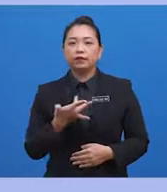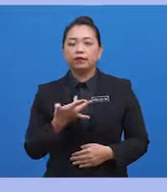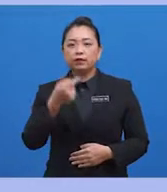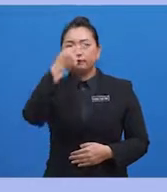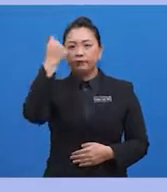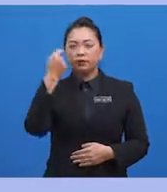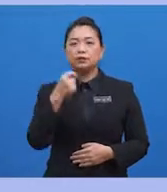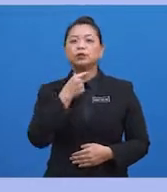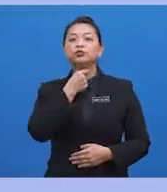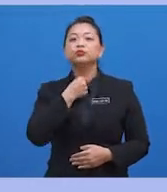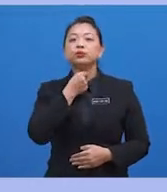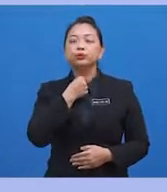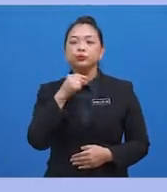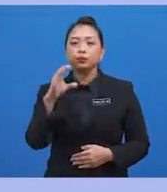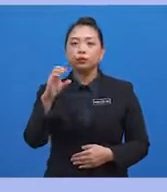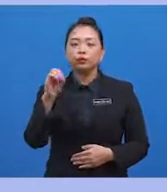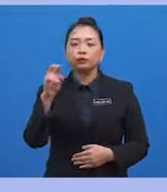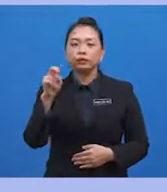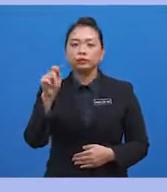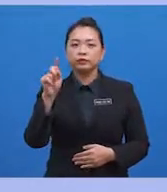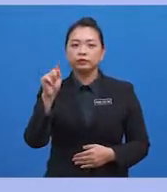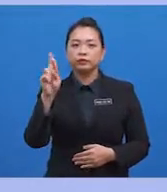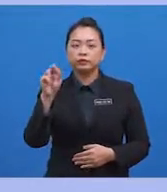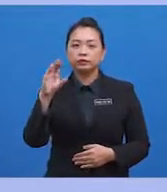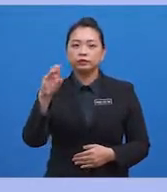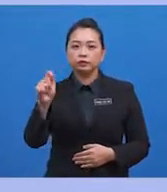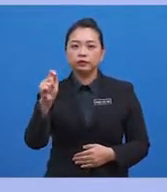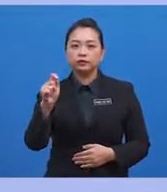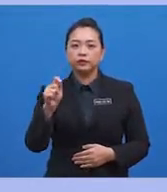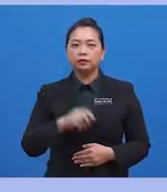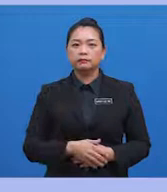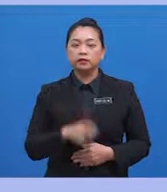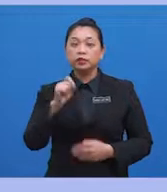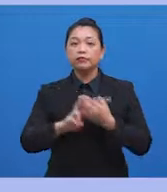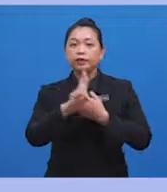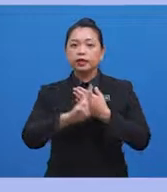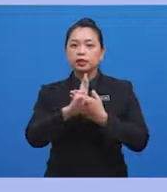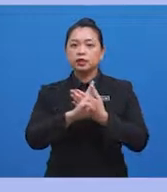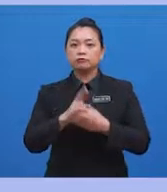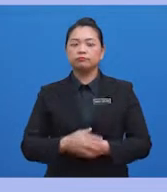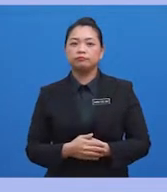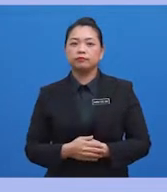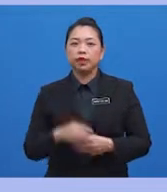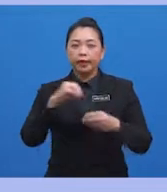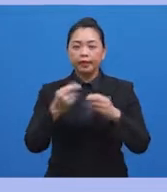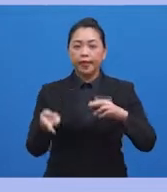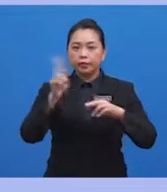causes the throat to contract. More research is needed on the risk of this practice. Now, in addition to the unknown